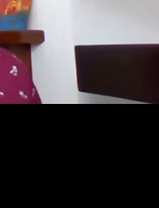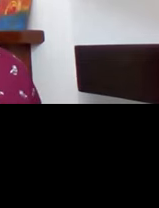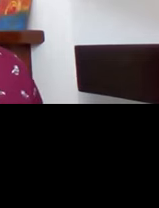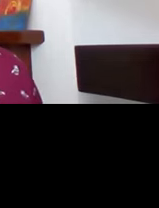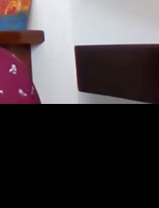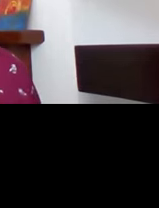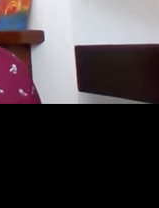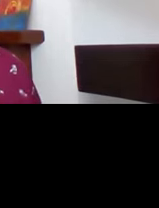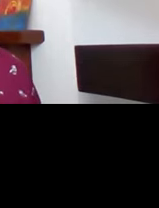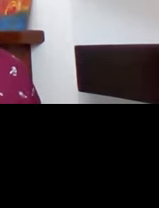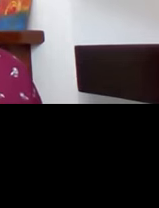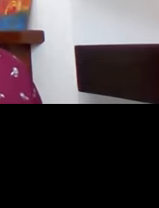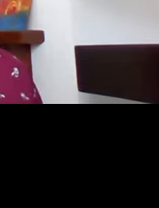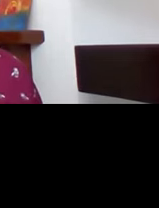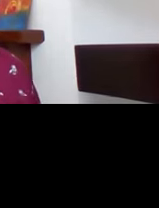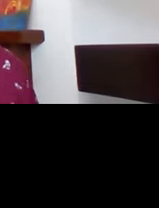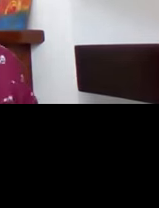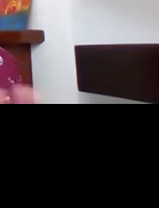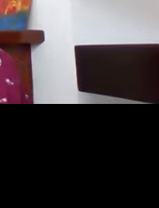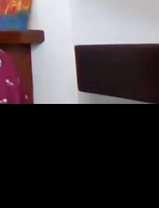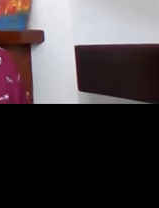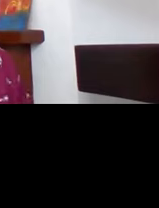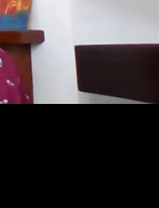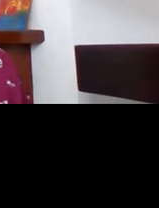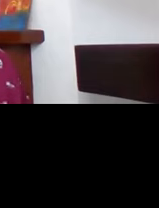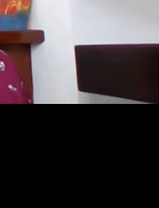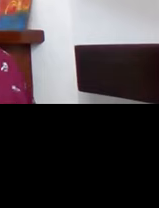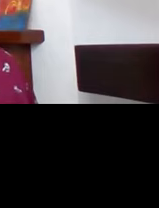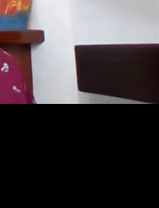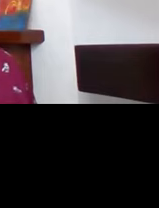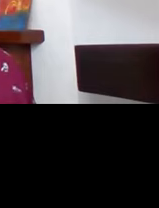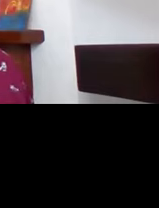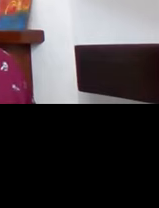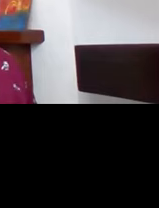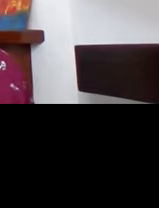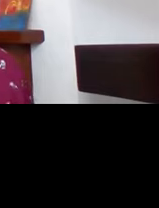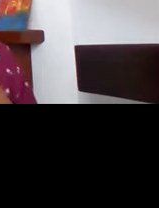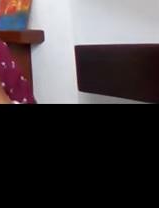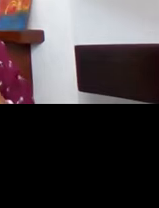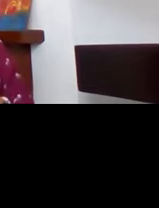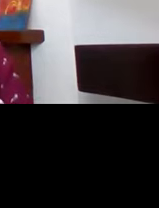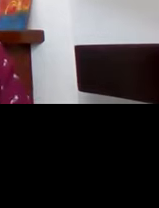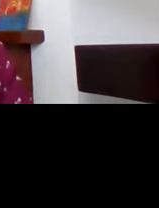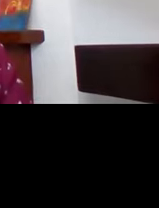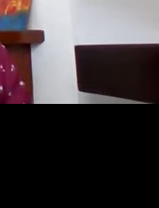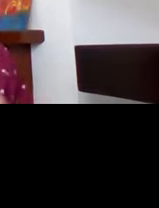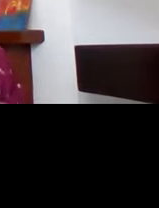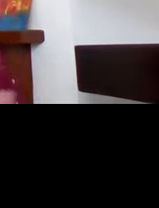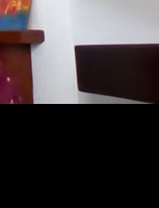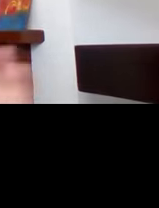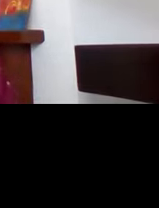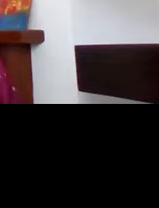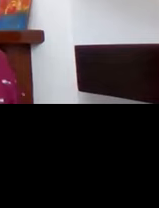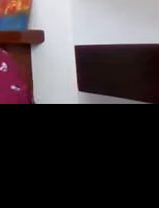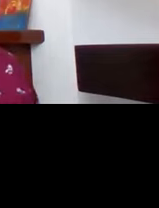lived in the UK for many years. But I know she her heart is in both places. And because she set up quite a few organizations